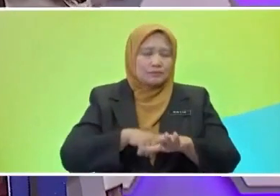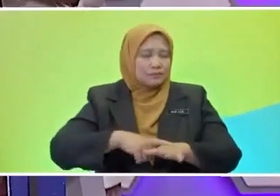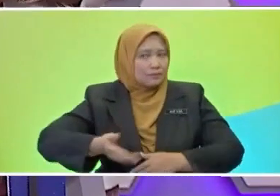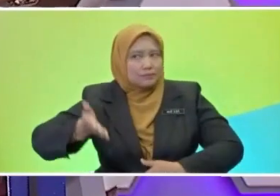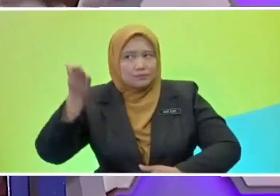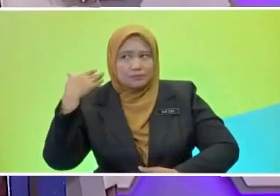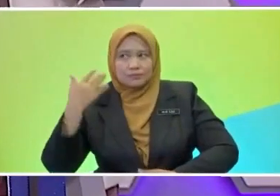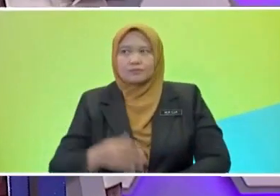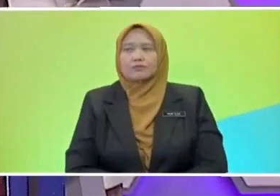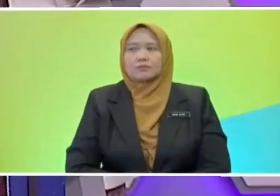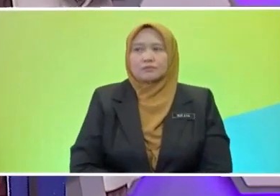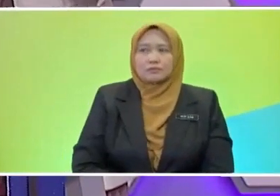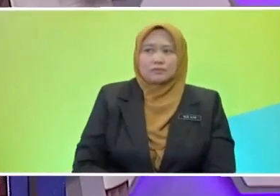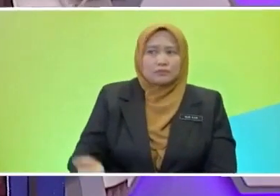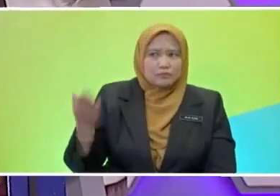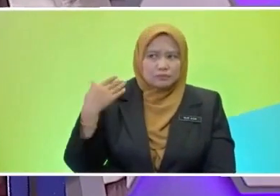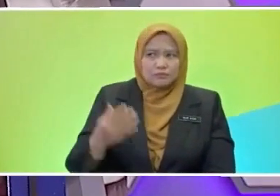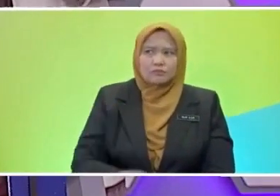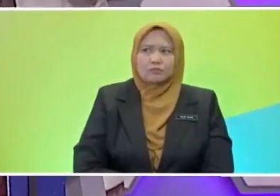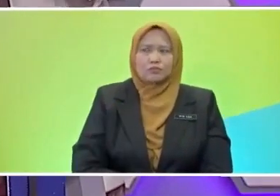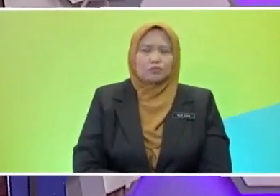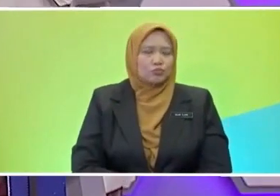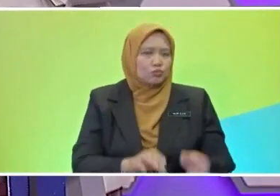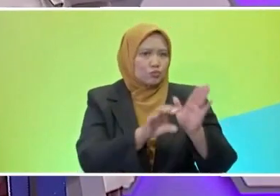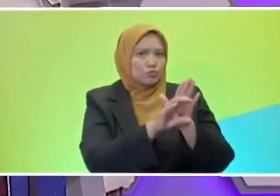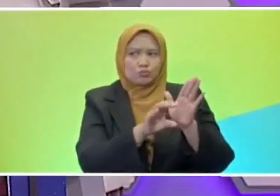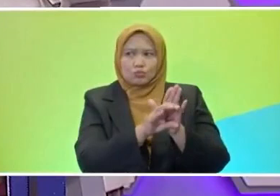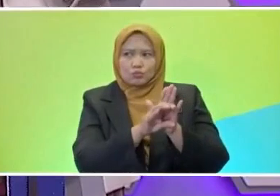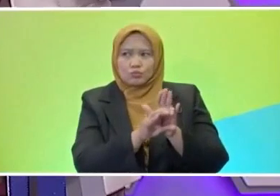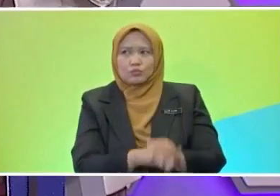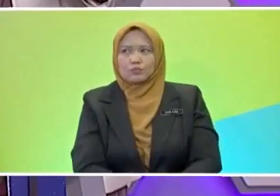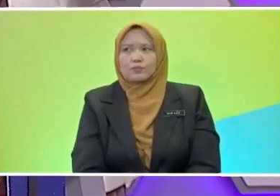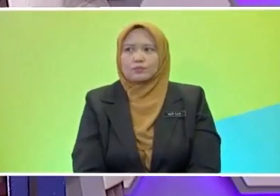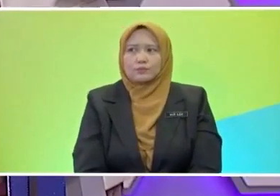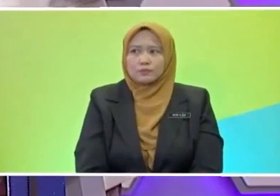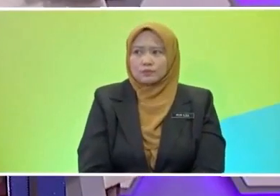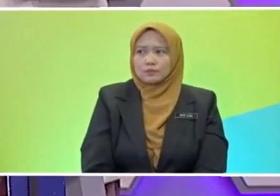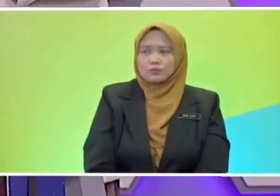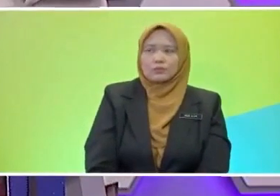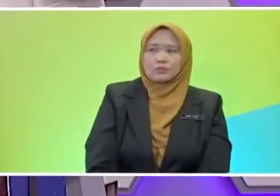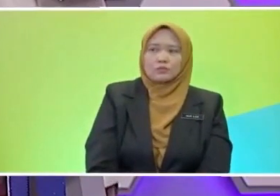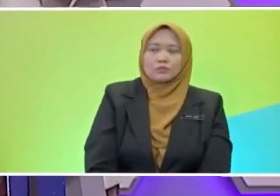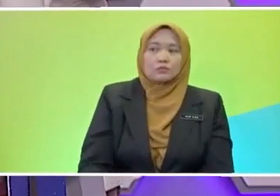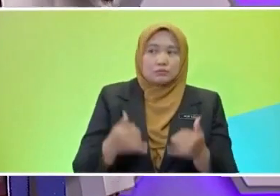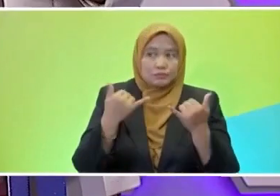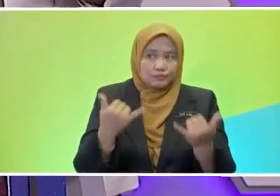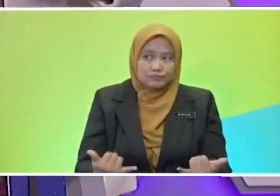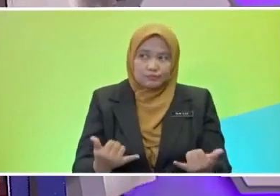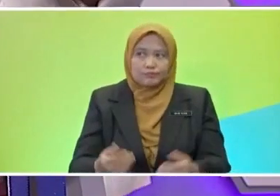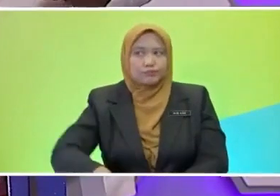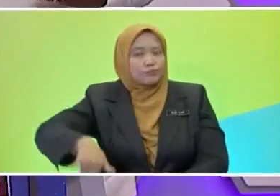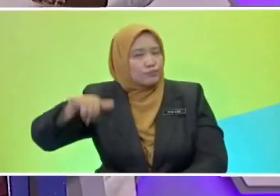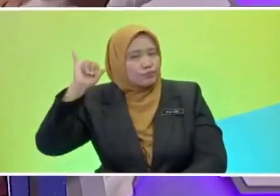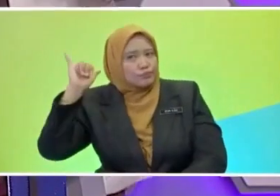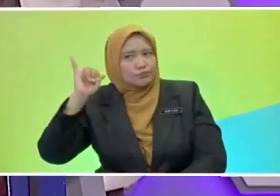Just now, yesterday, last week, last holiday. Remember, Simple Past Tense describes actions